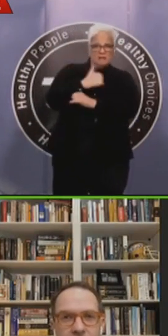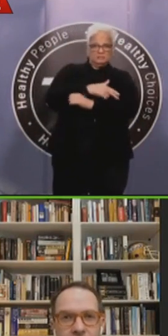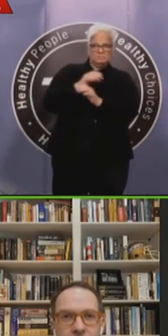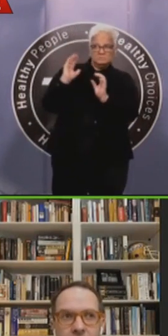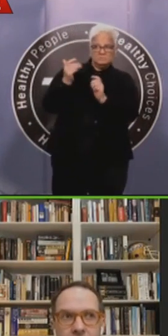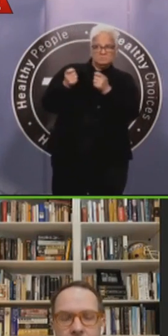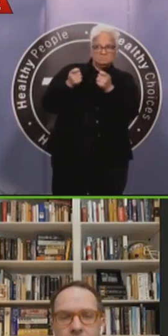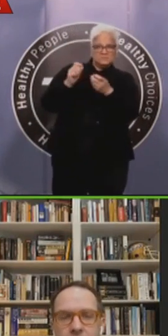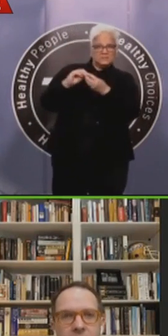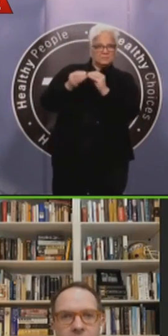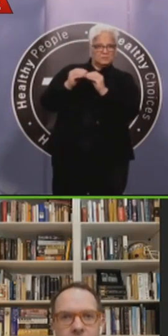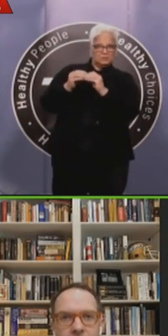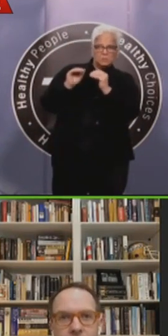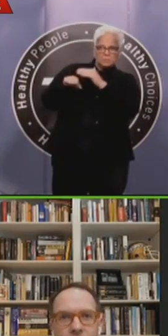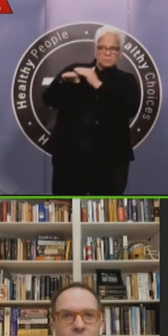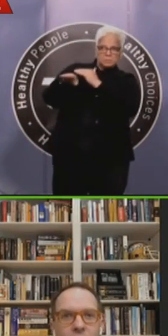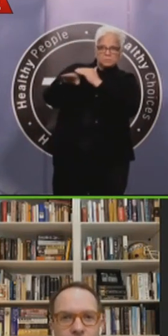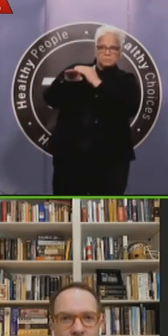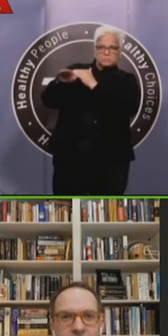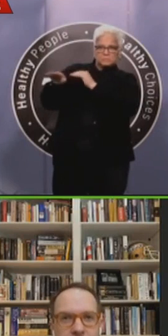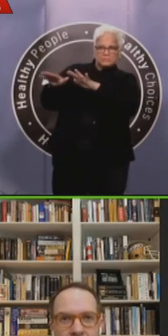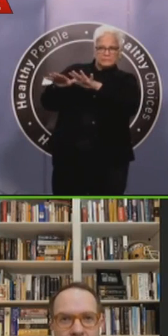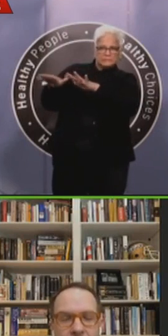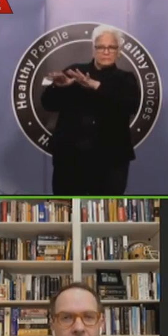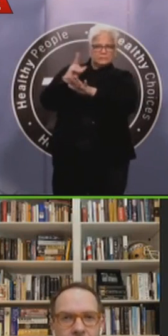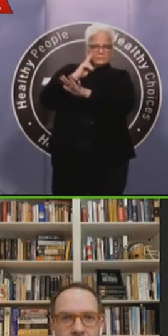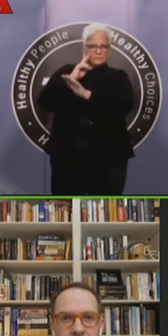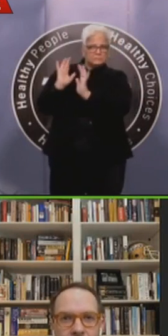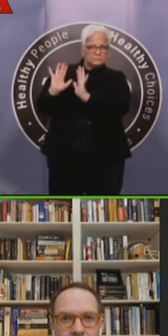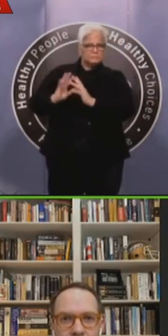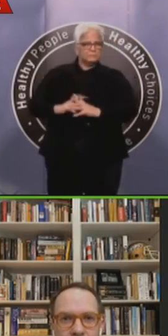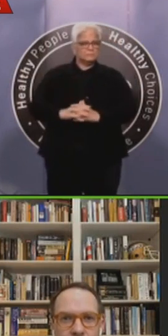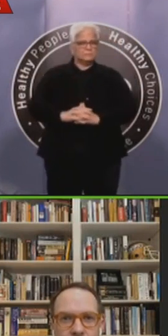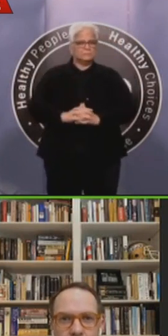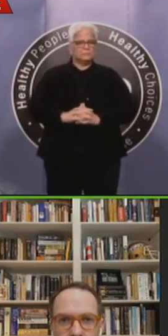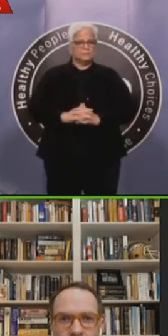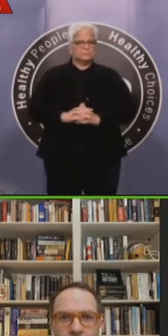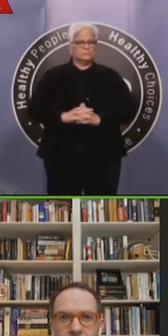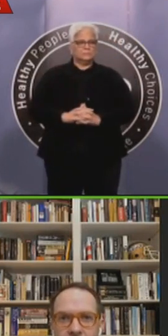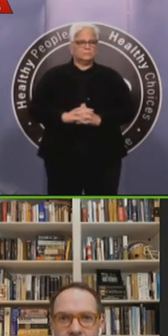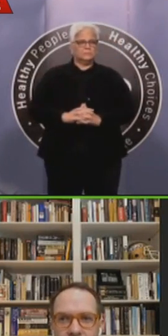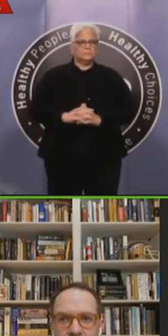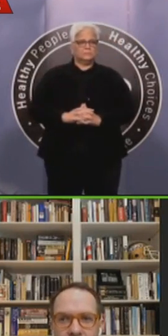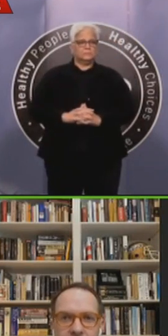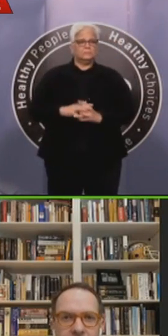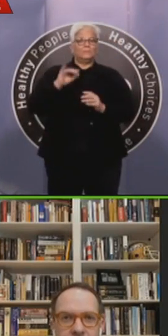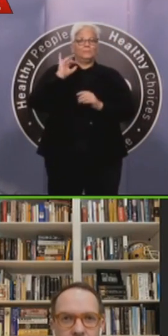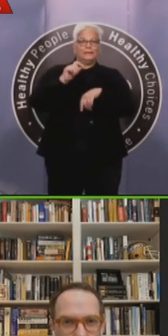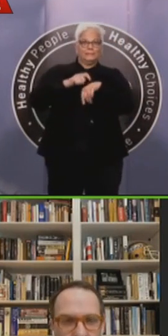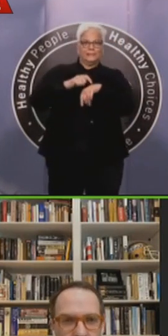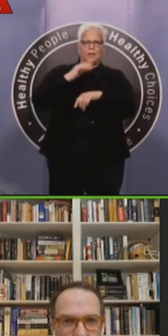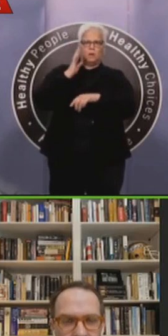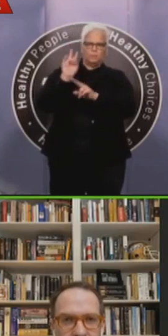hospitalization, then we can start to phase back, uh, to normal, uh, life